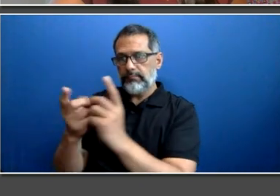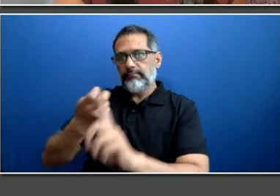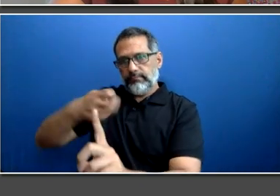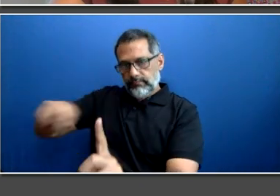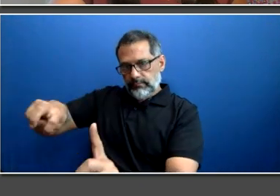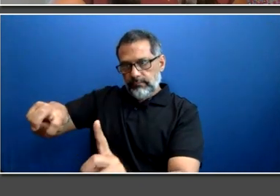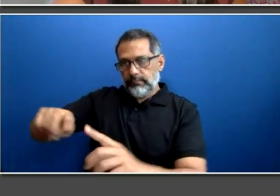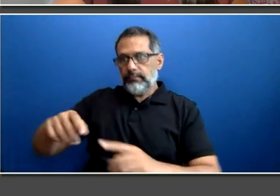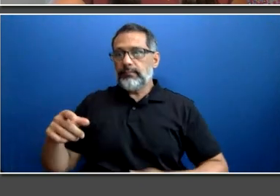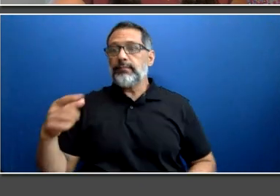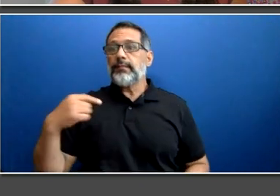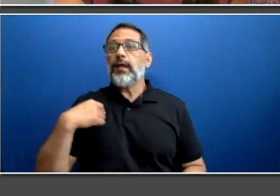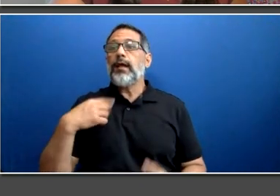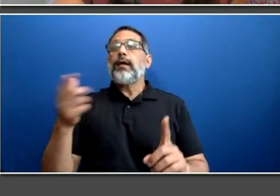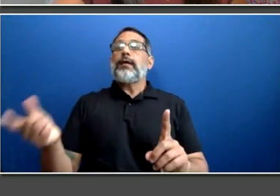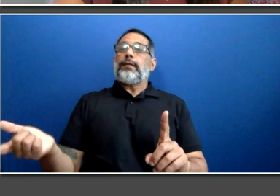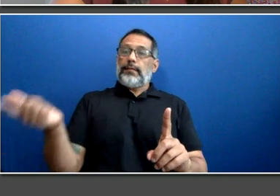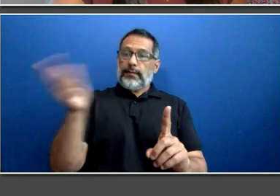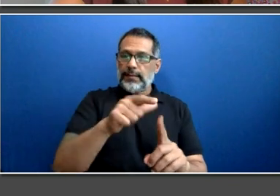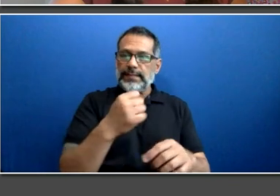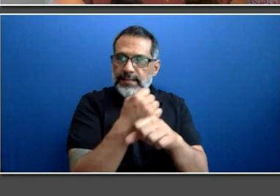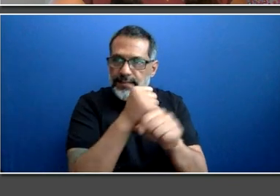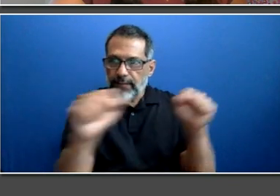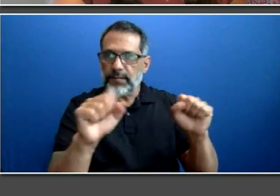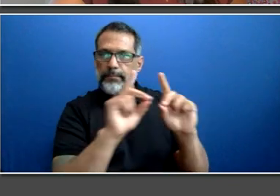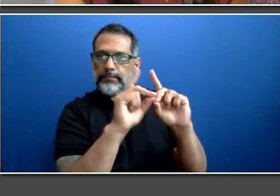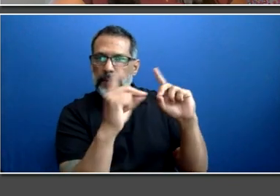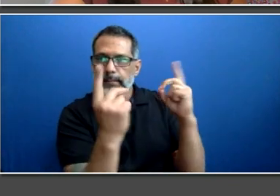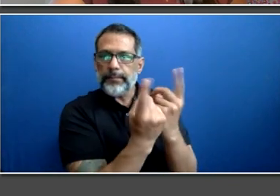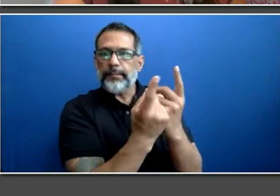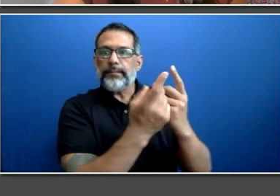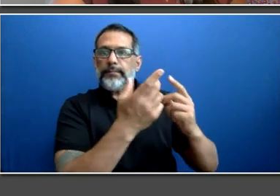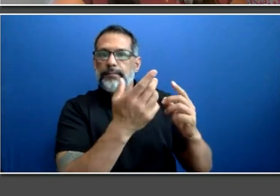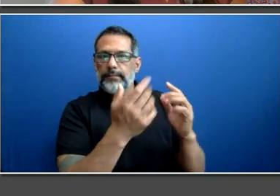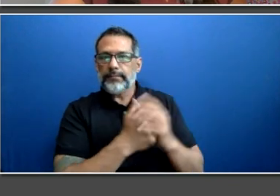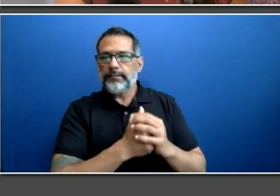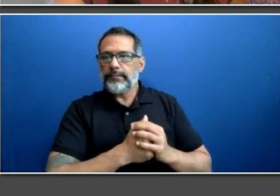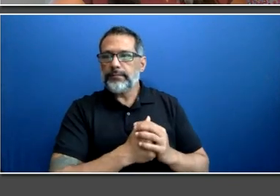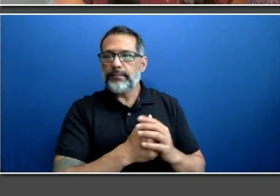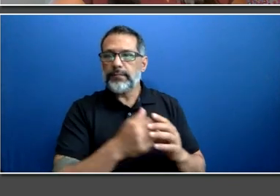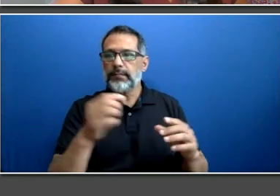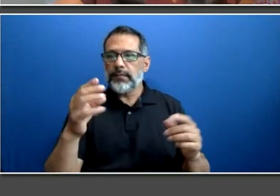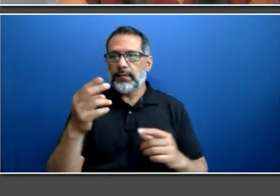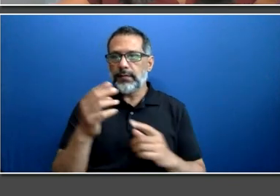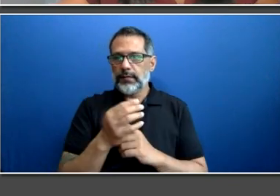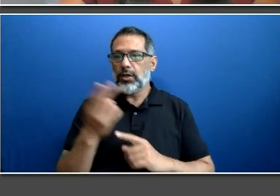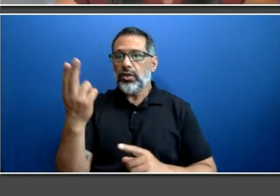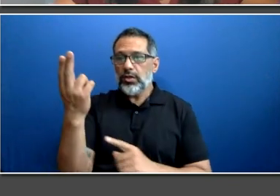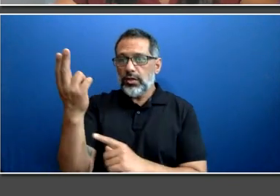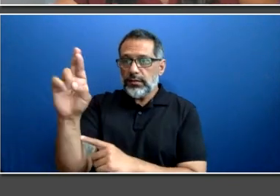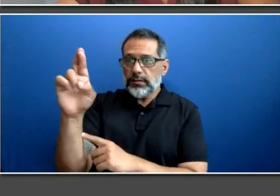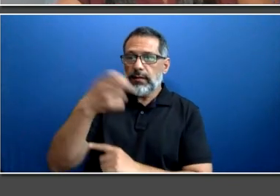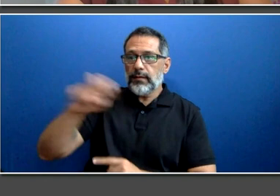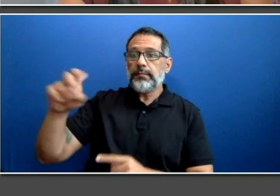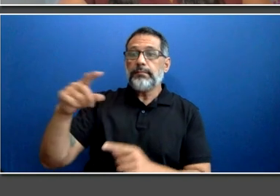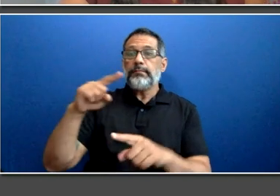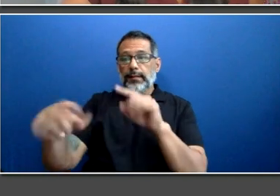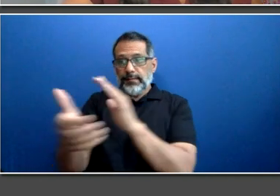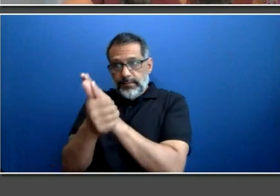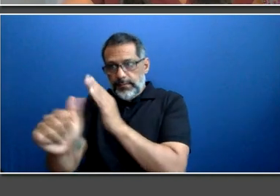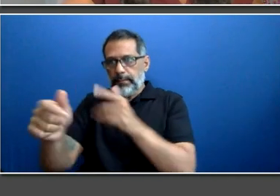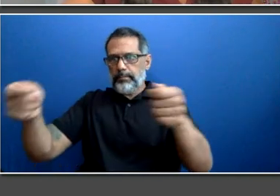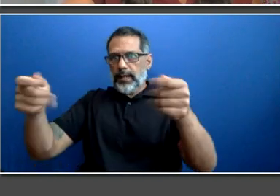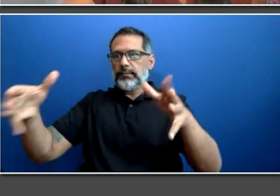before eventually landing in our human resources and talent management department. Clearly, the TTC has